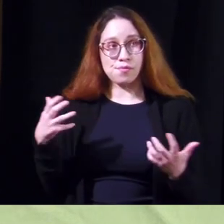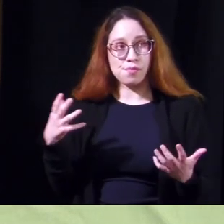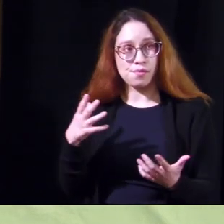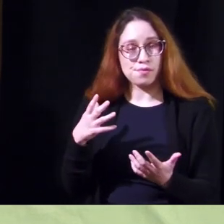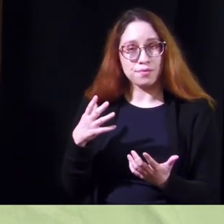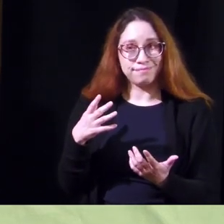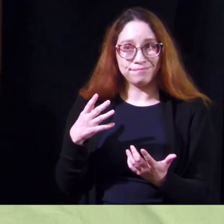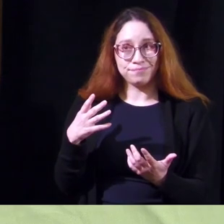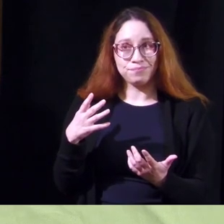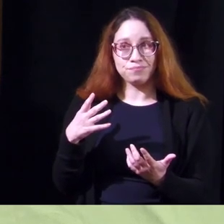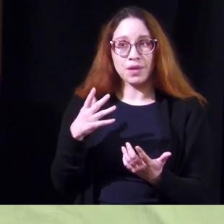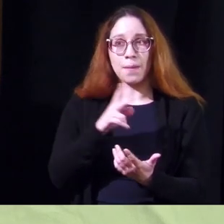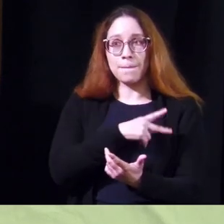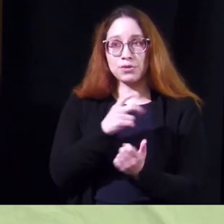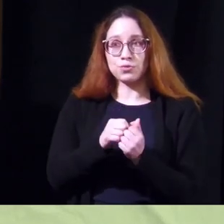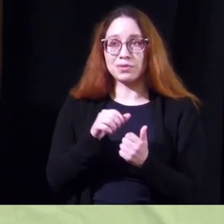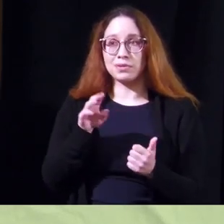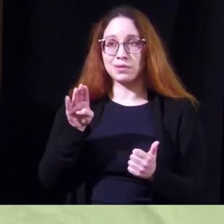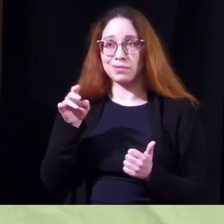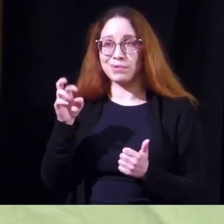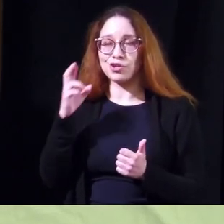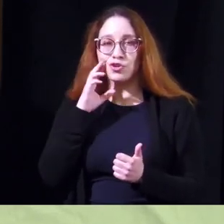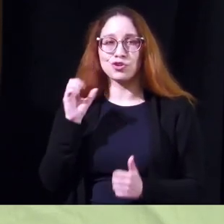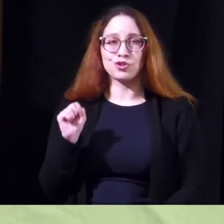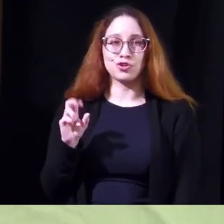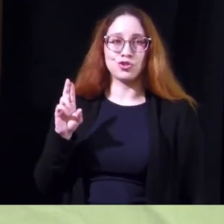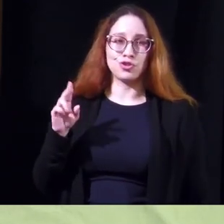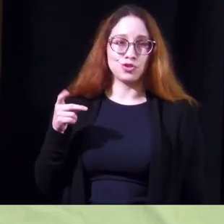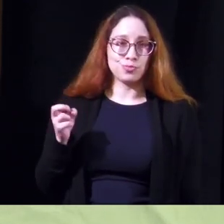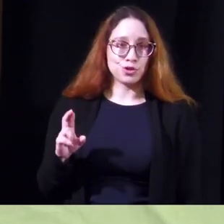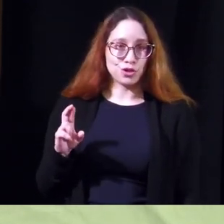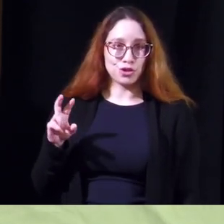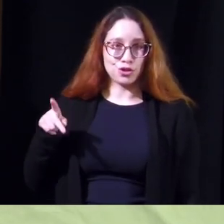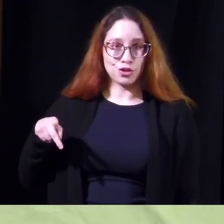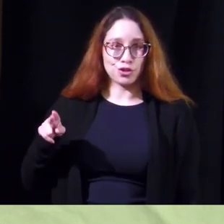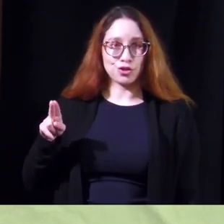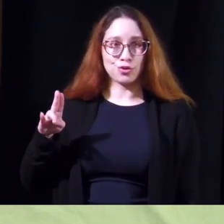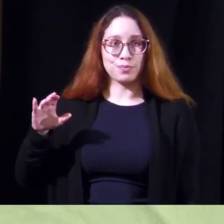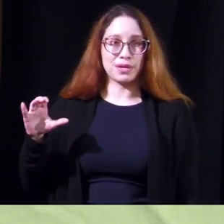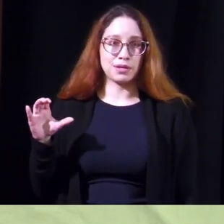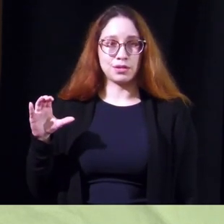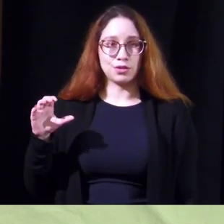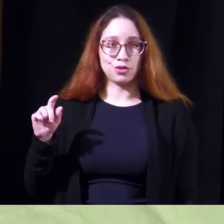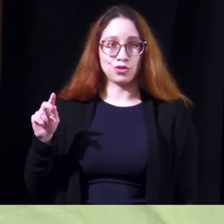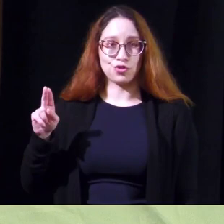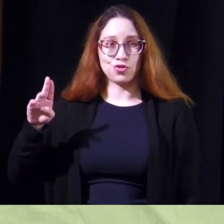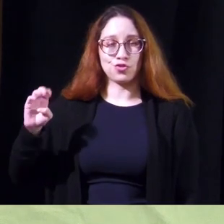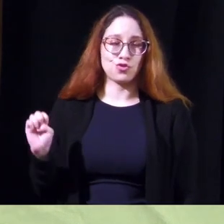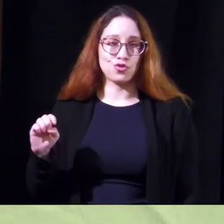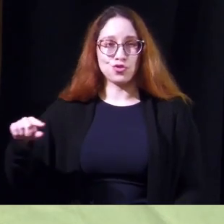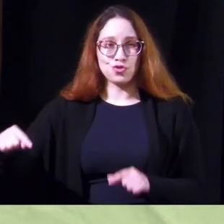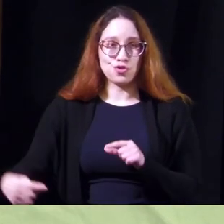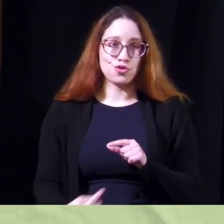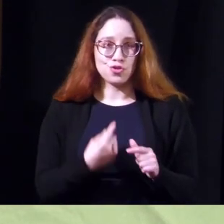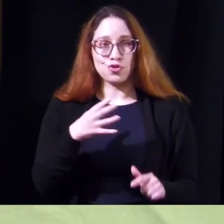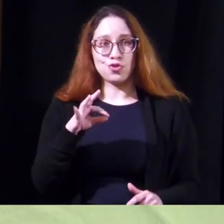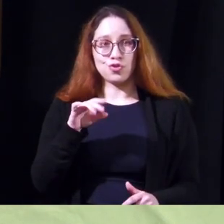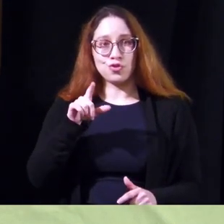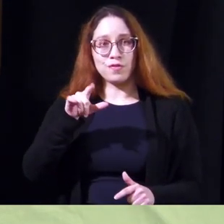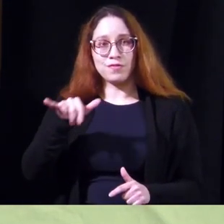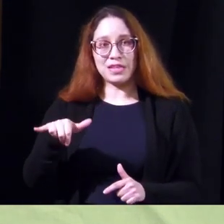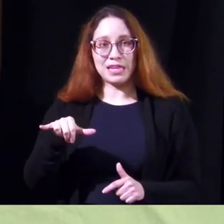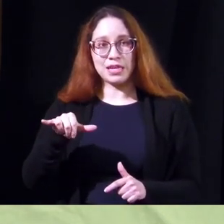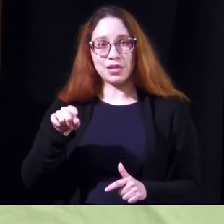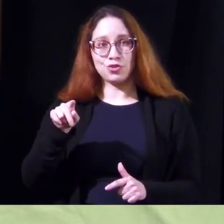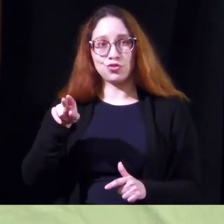neurogenic bladder patients is a suprapubic tube it's basically a foley catheter that goes in directly through the skin into